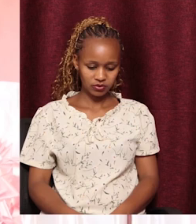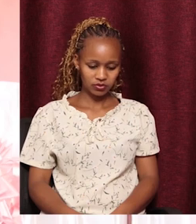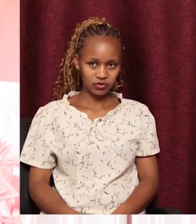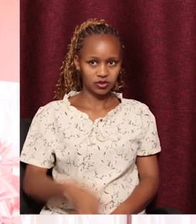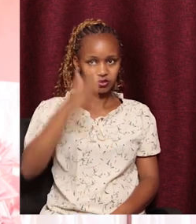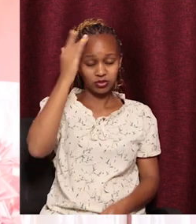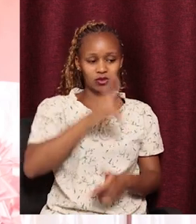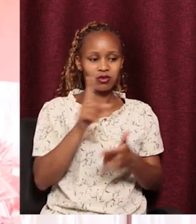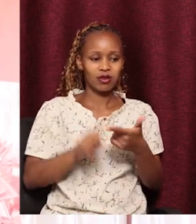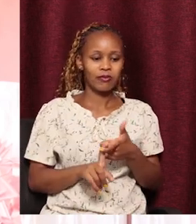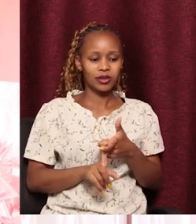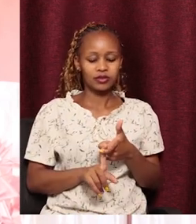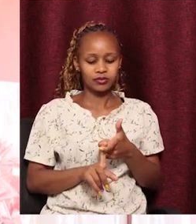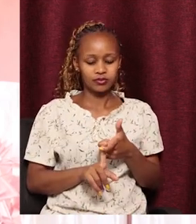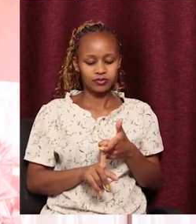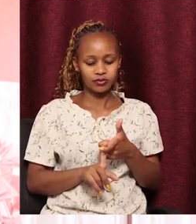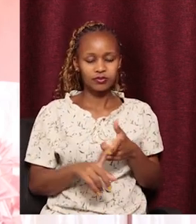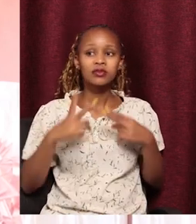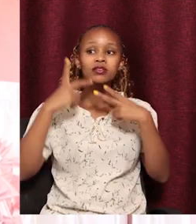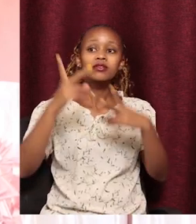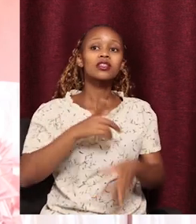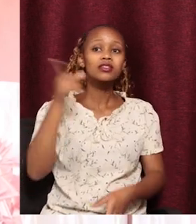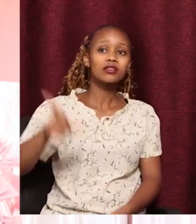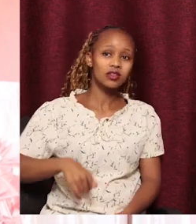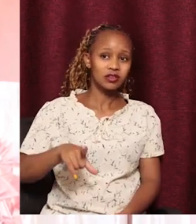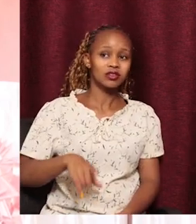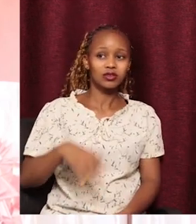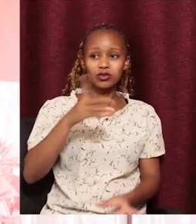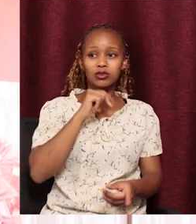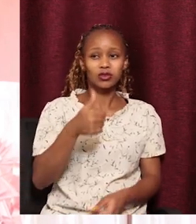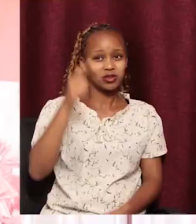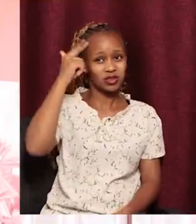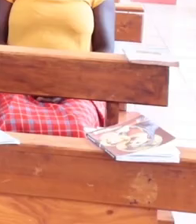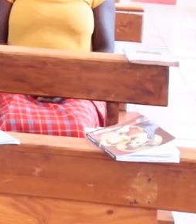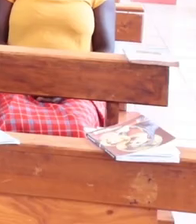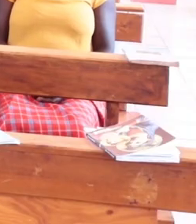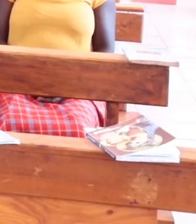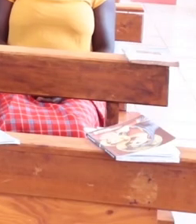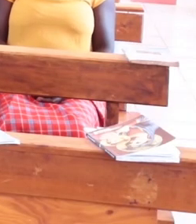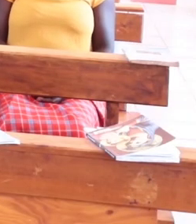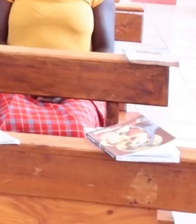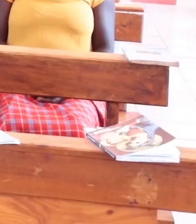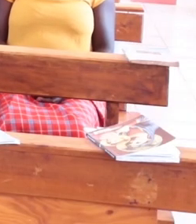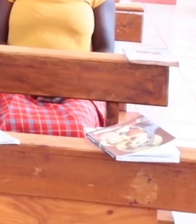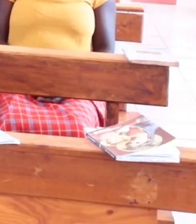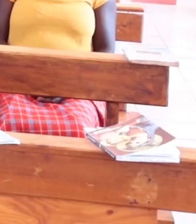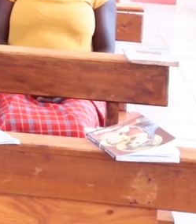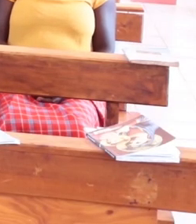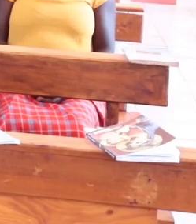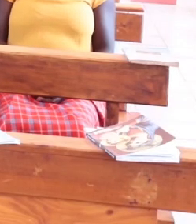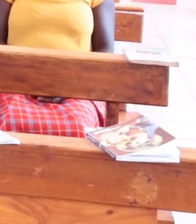And you know, when it is a voice from God, you don't think twice. When God